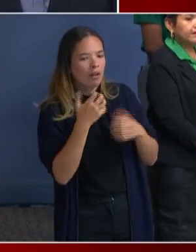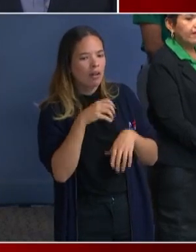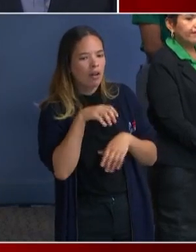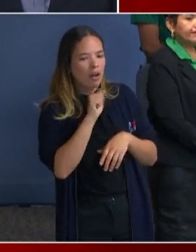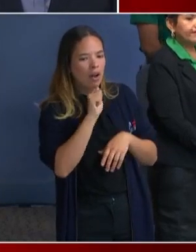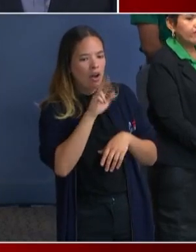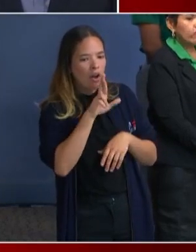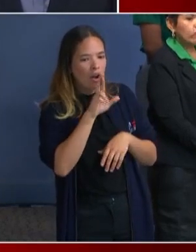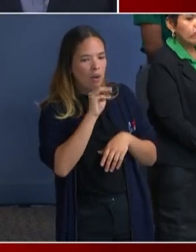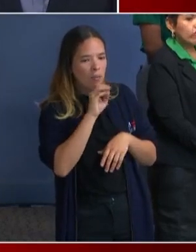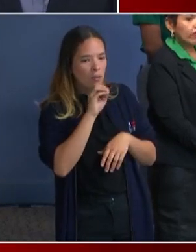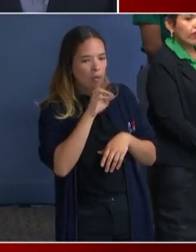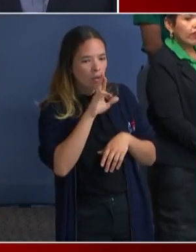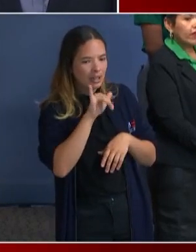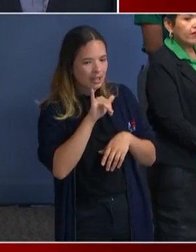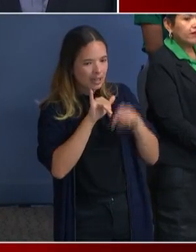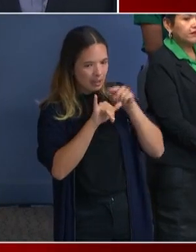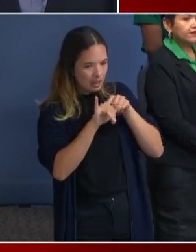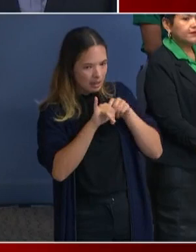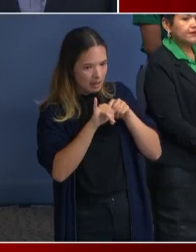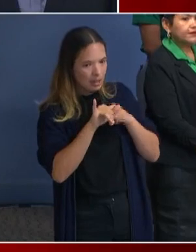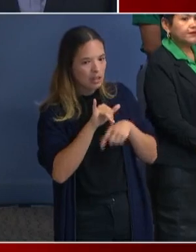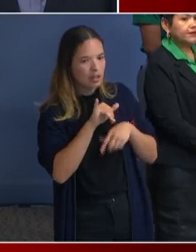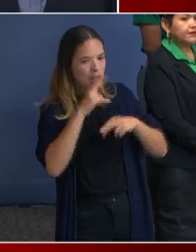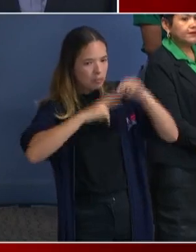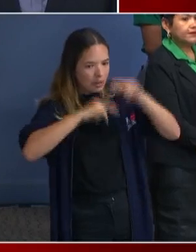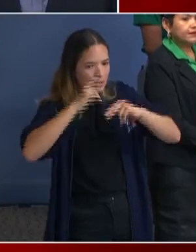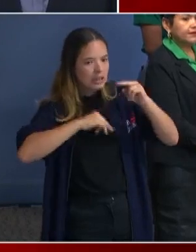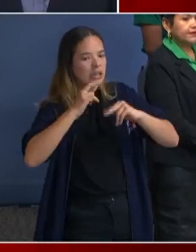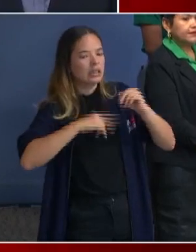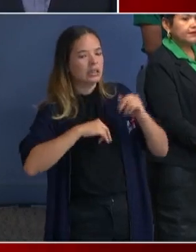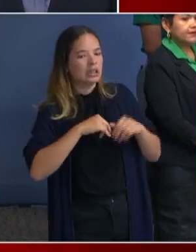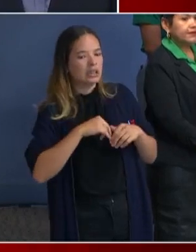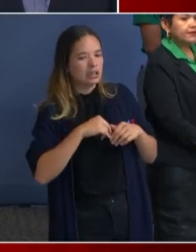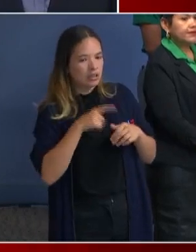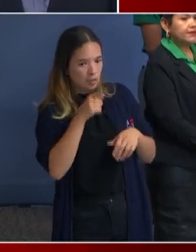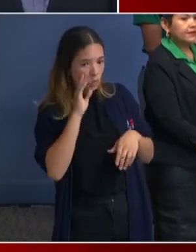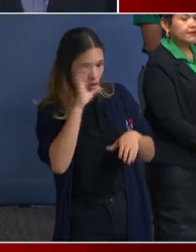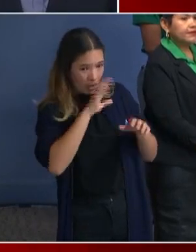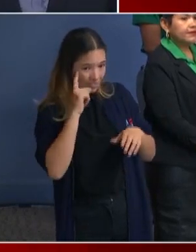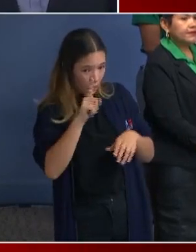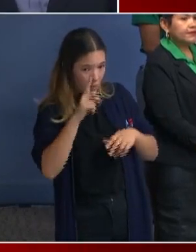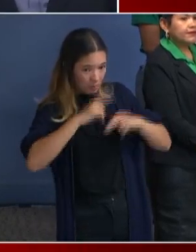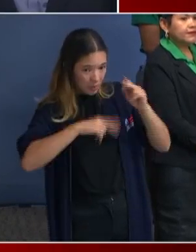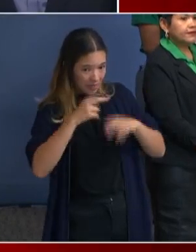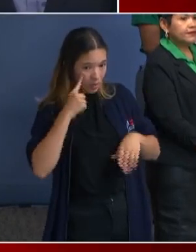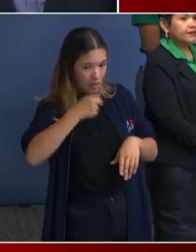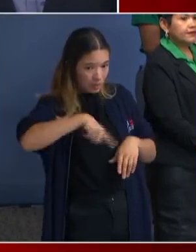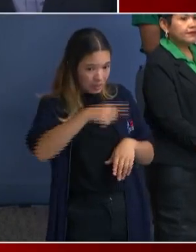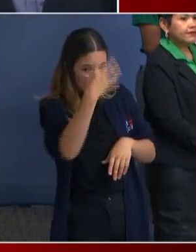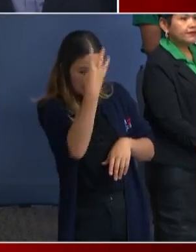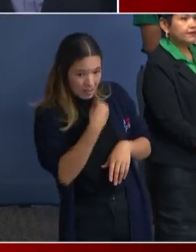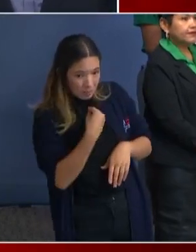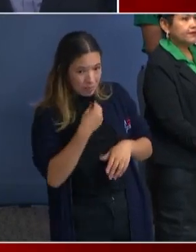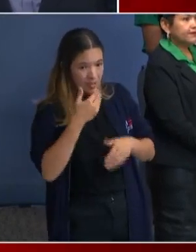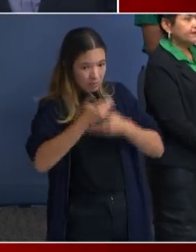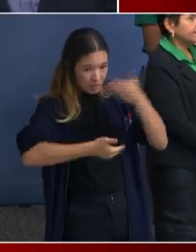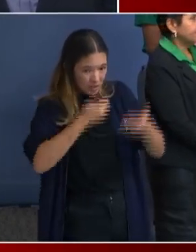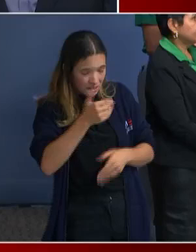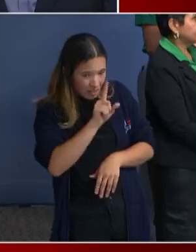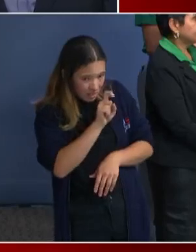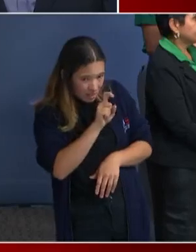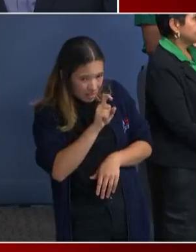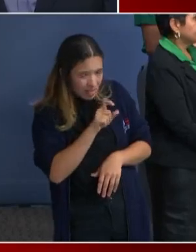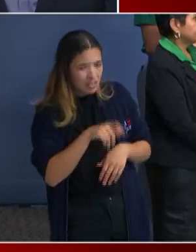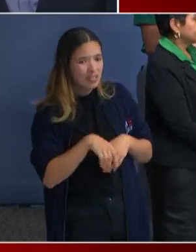looking for some kind of facility or building a facility like that where people could actually sleep and deprocess for one or the other? We,